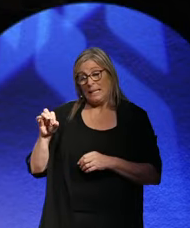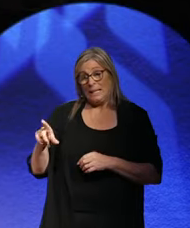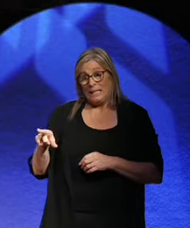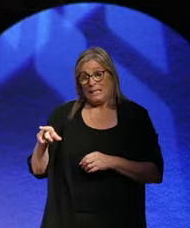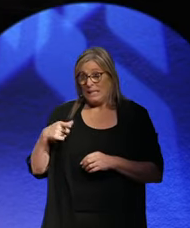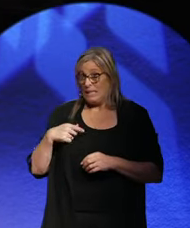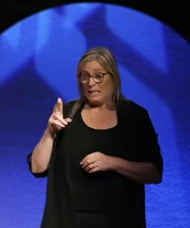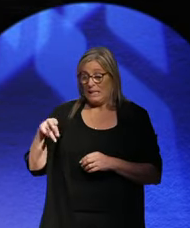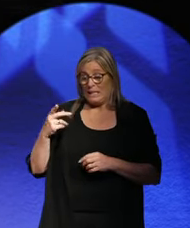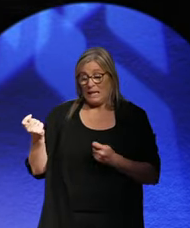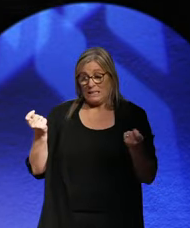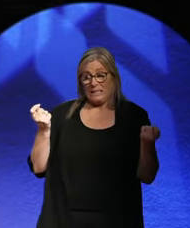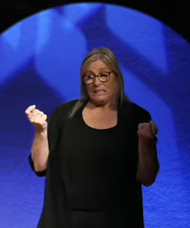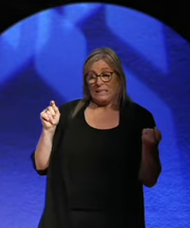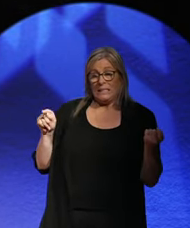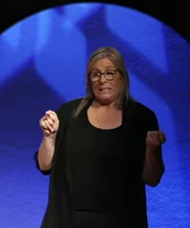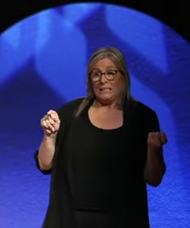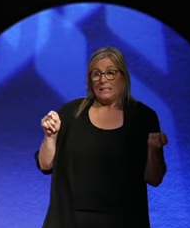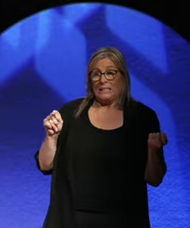Thank you, Fred.